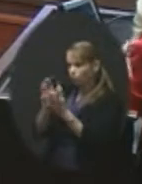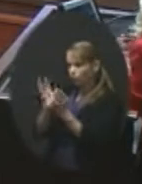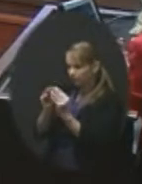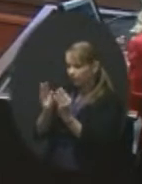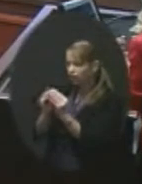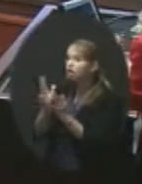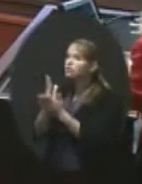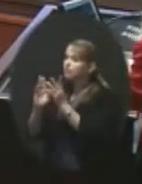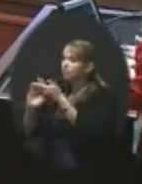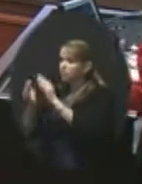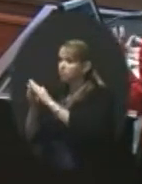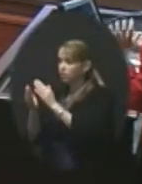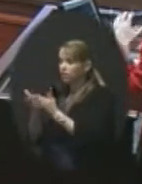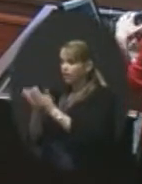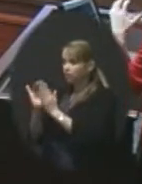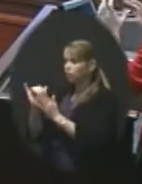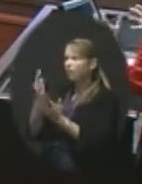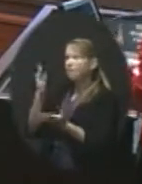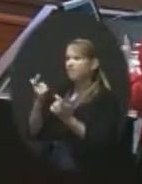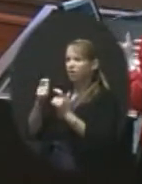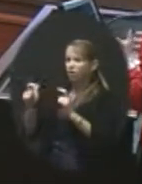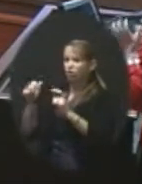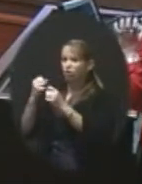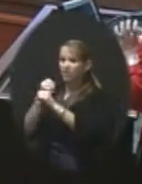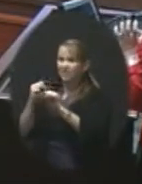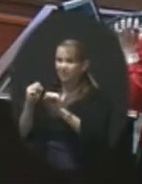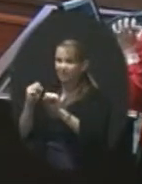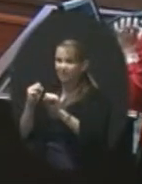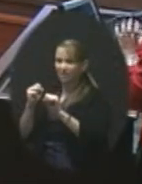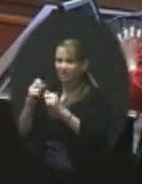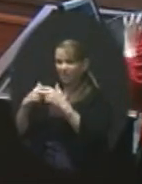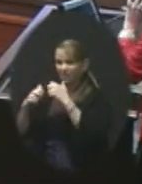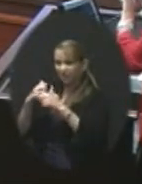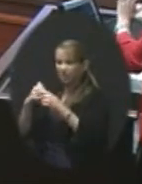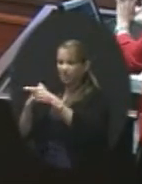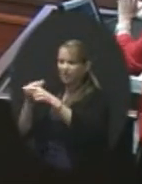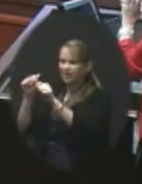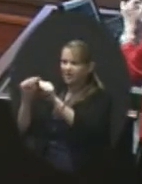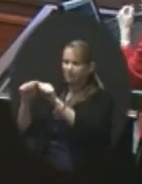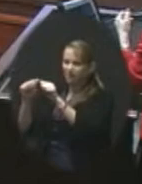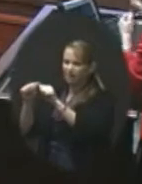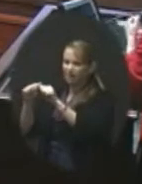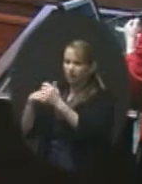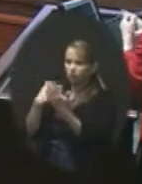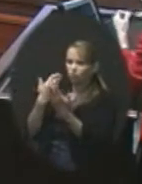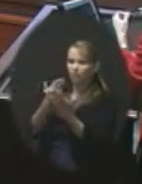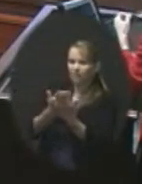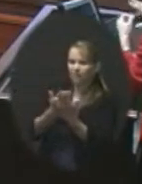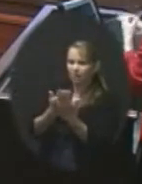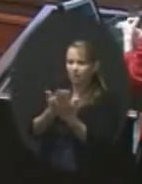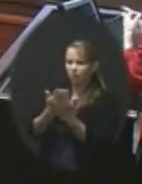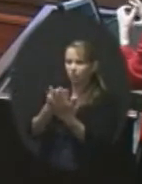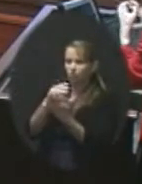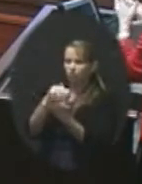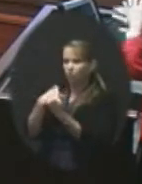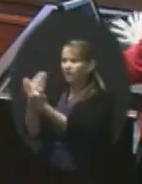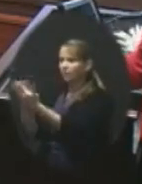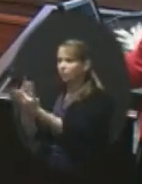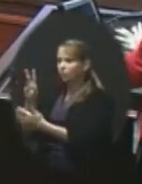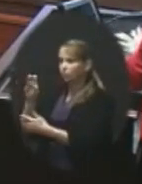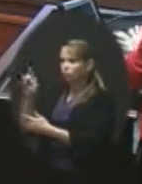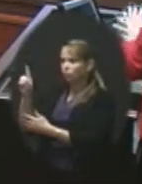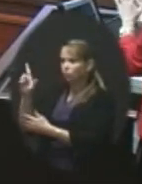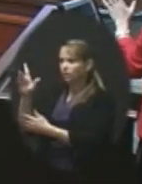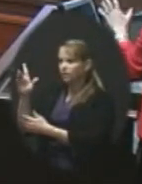probably a larger safety issue from moving any of these communities would be the ability to get to Woodland and crossing railroad tracks. Some of those